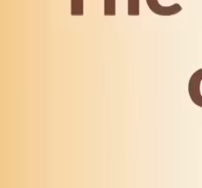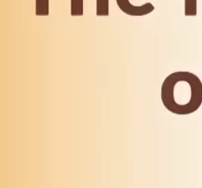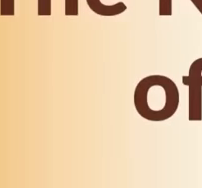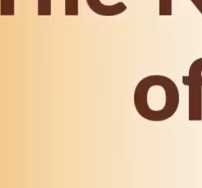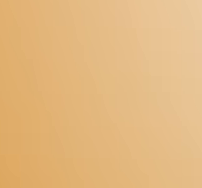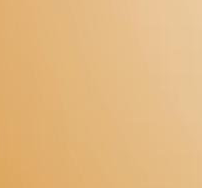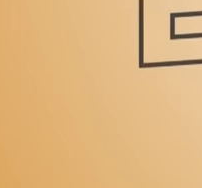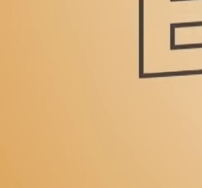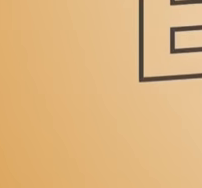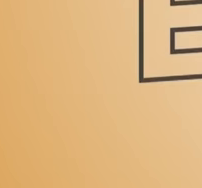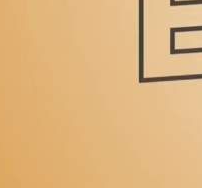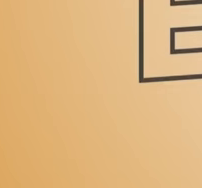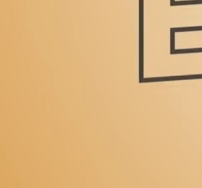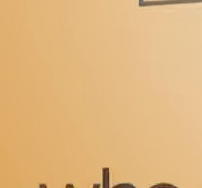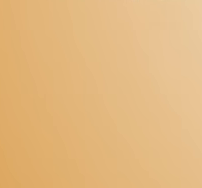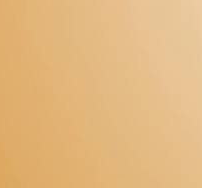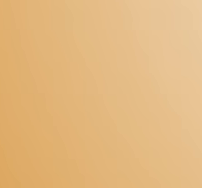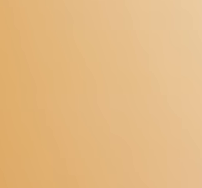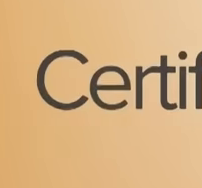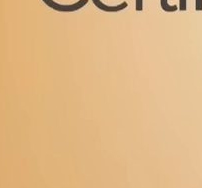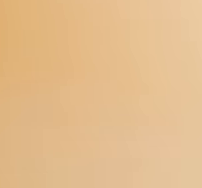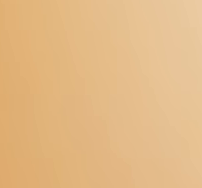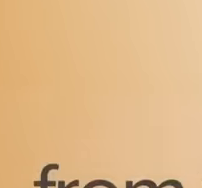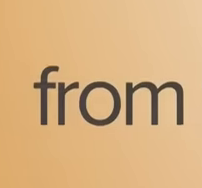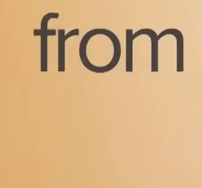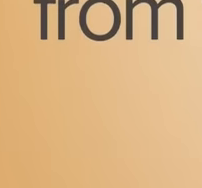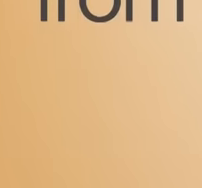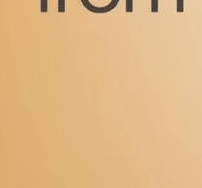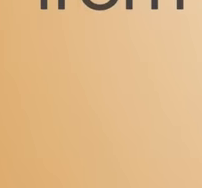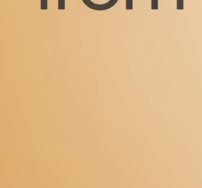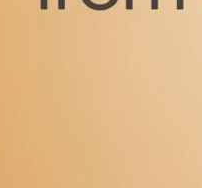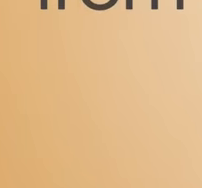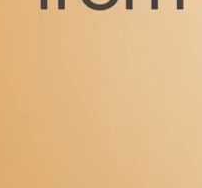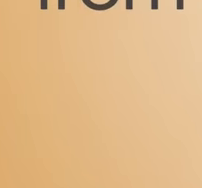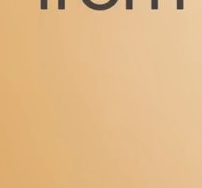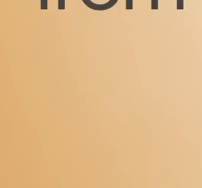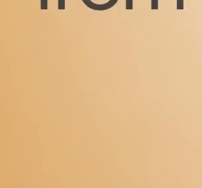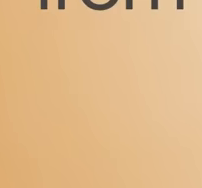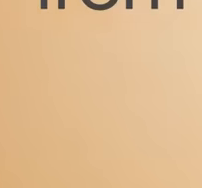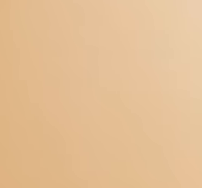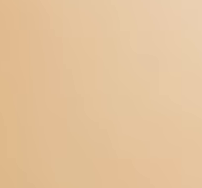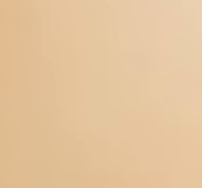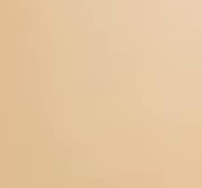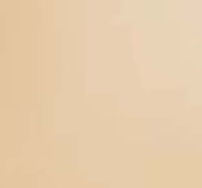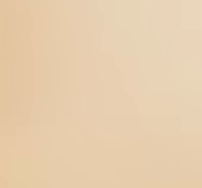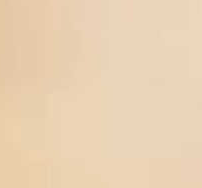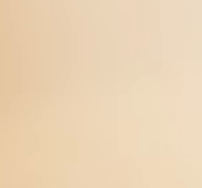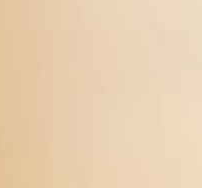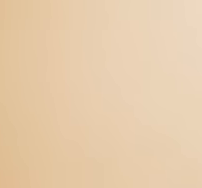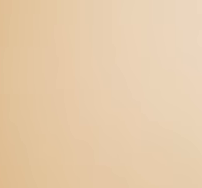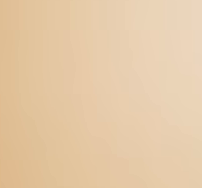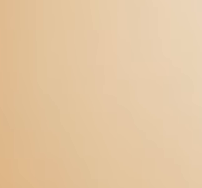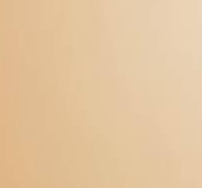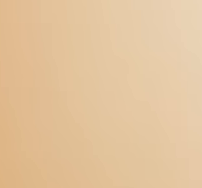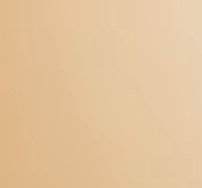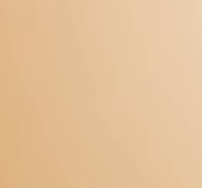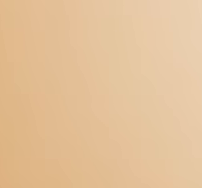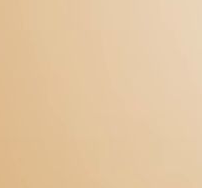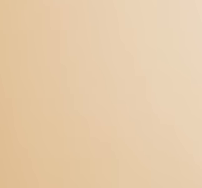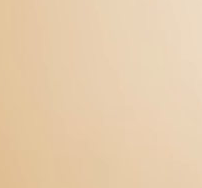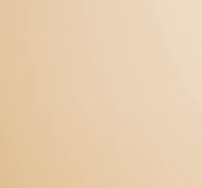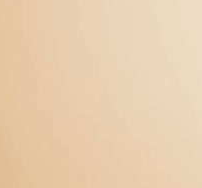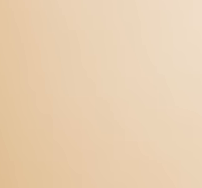Are you an employer who needs a Certificate of Compliance from the NIBTT? Starting Friday 1st, December 2023,